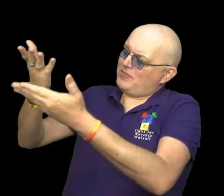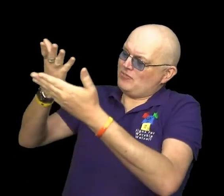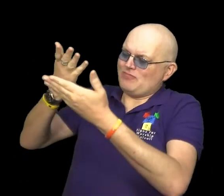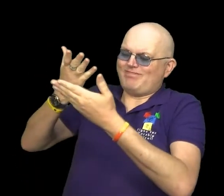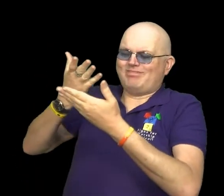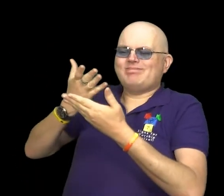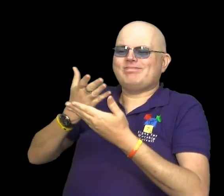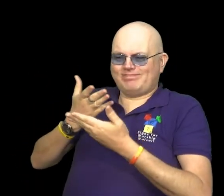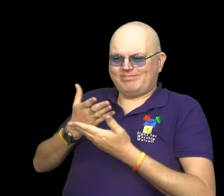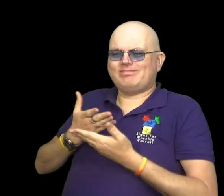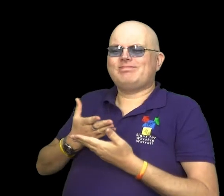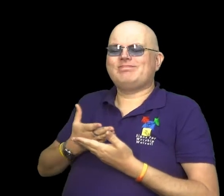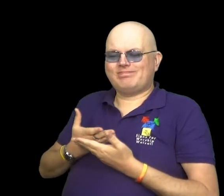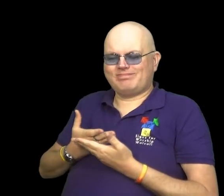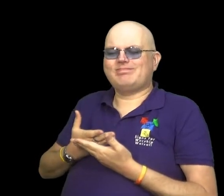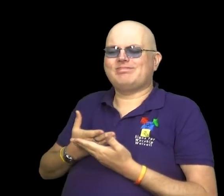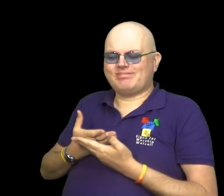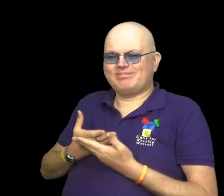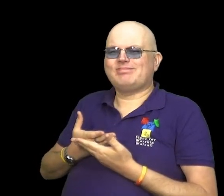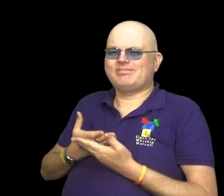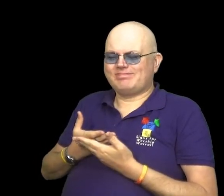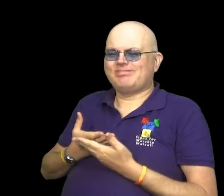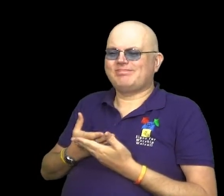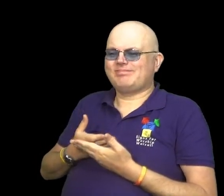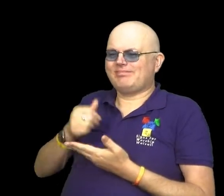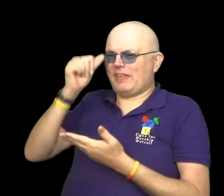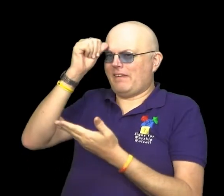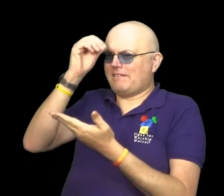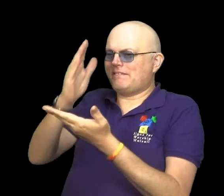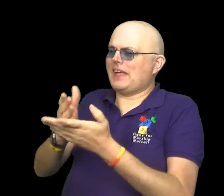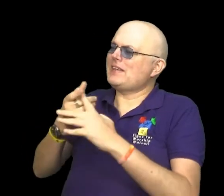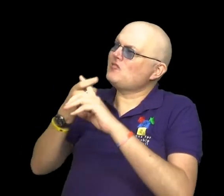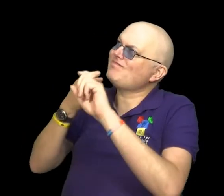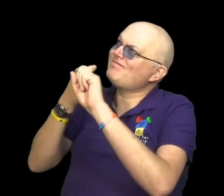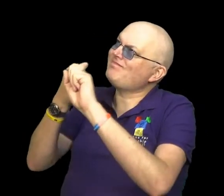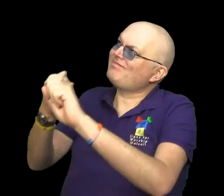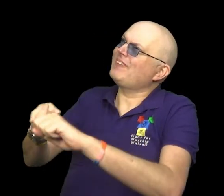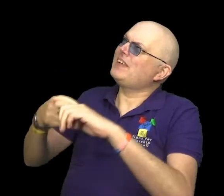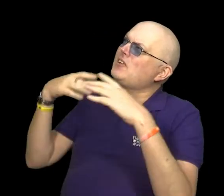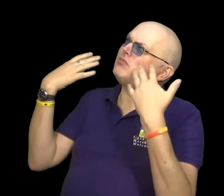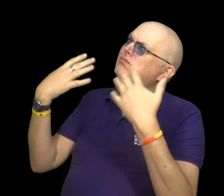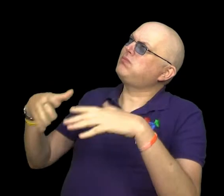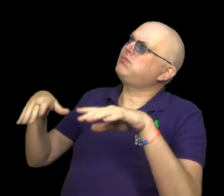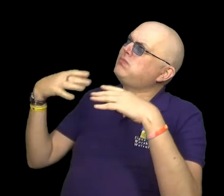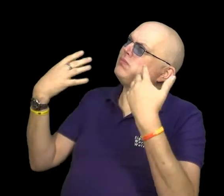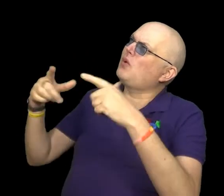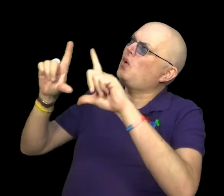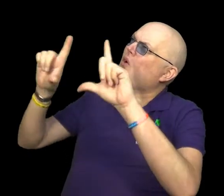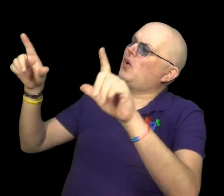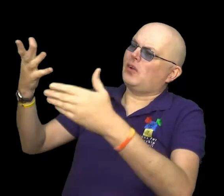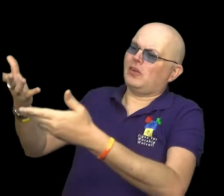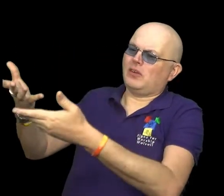needed thy hand hath provided. Great is thy